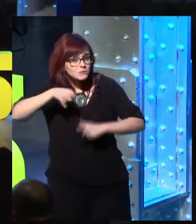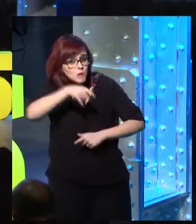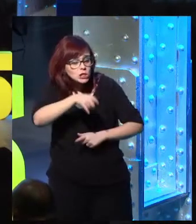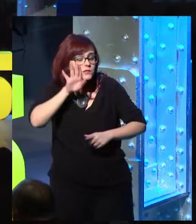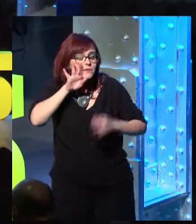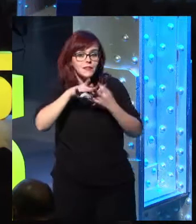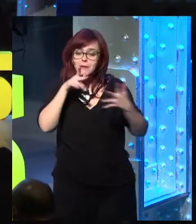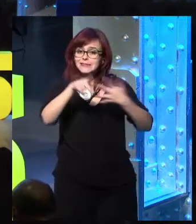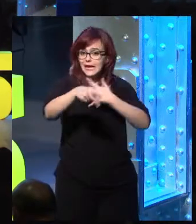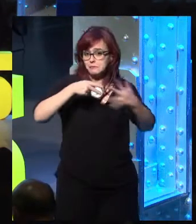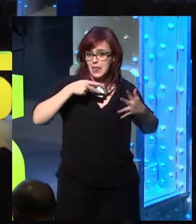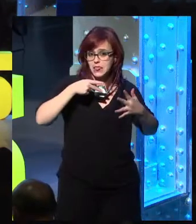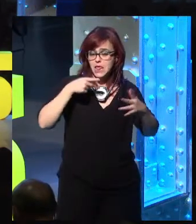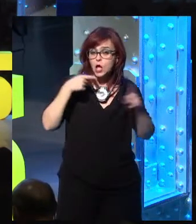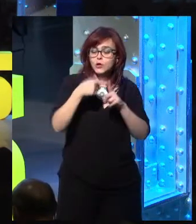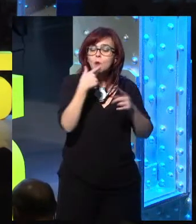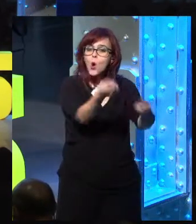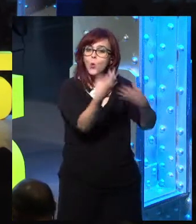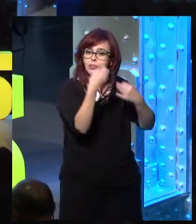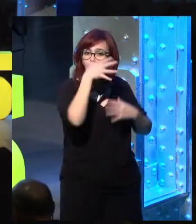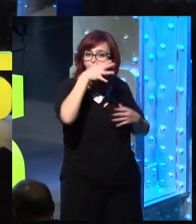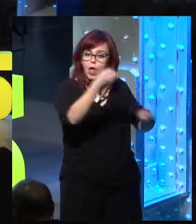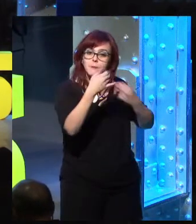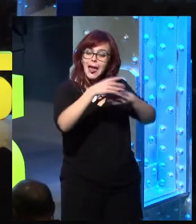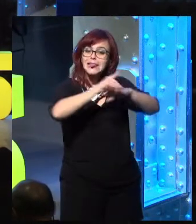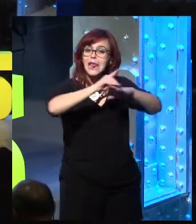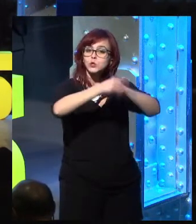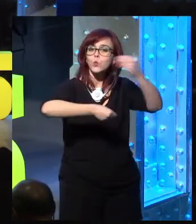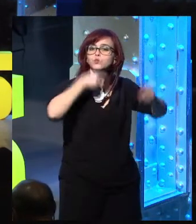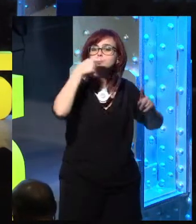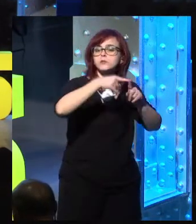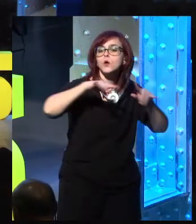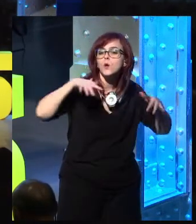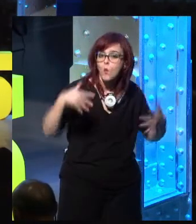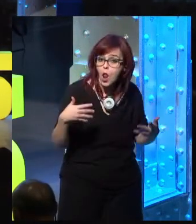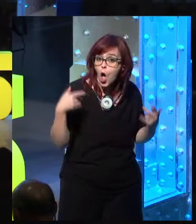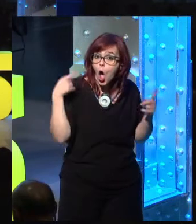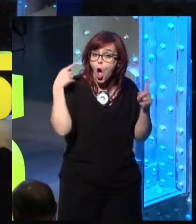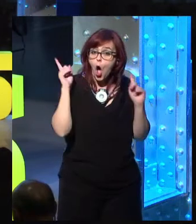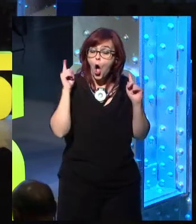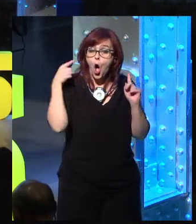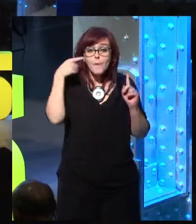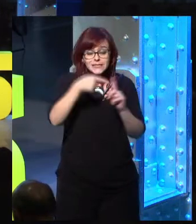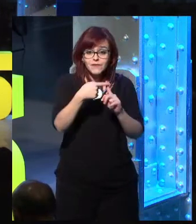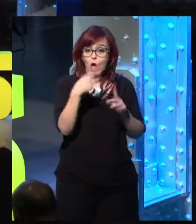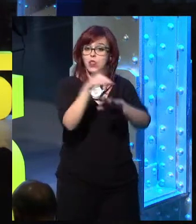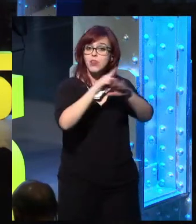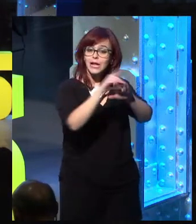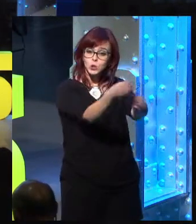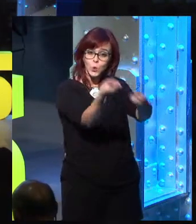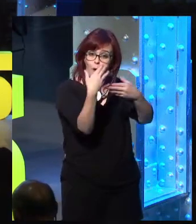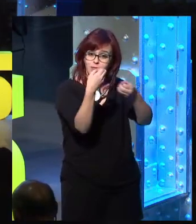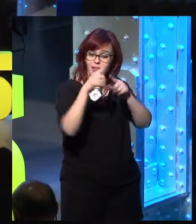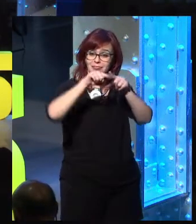have an algorithm that's recommending something to us, but it doesn't have a complete data set, and it's not diverse enough, it will just